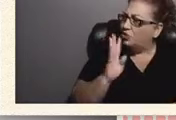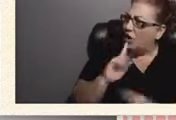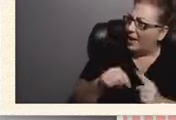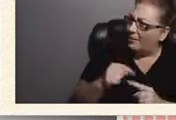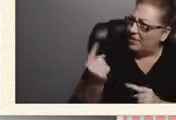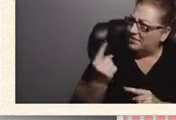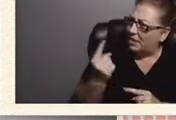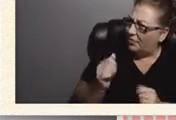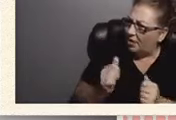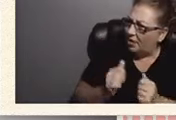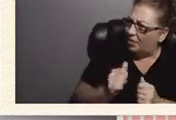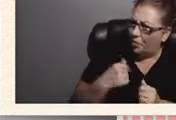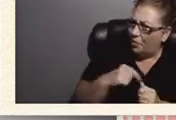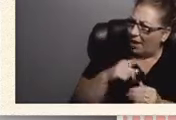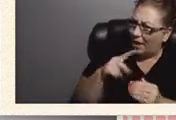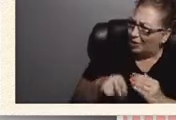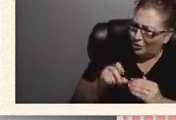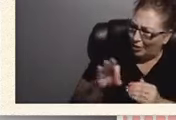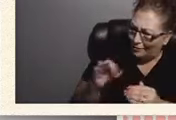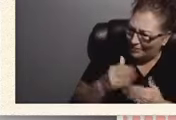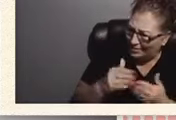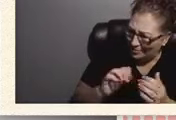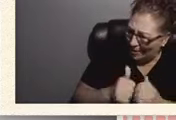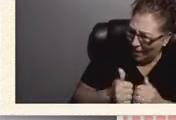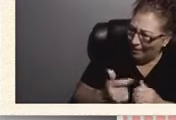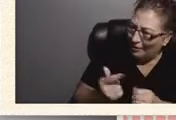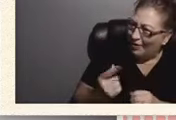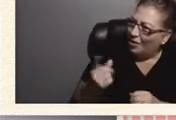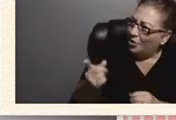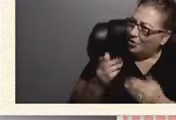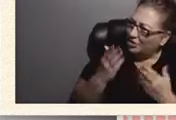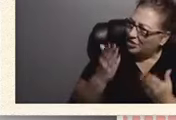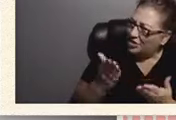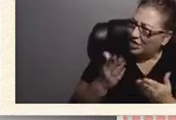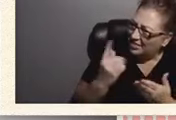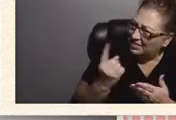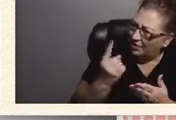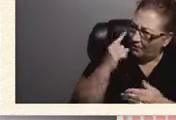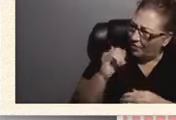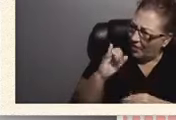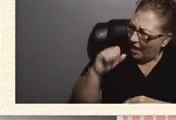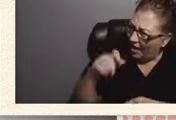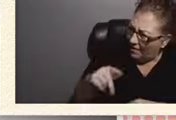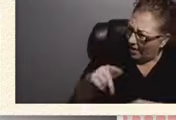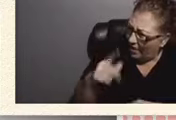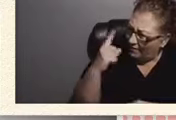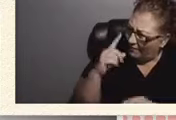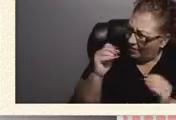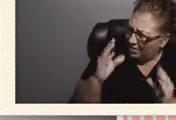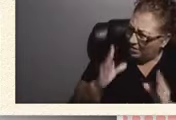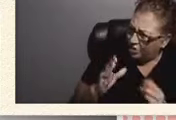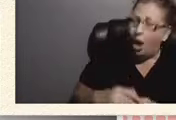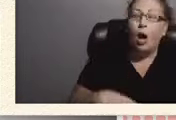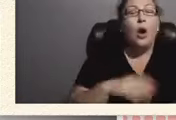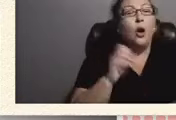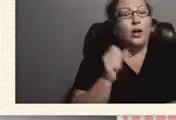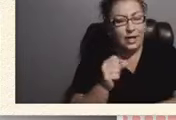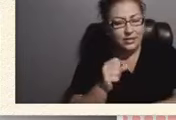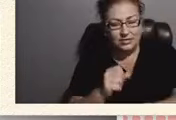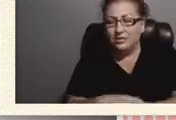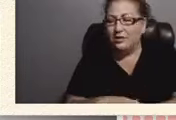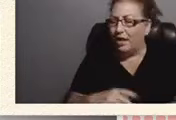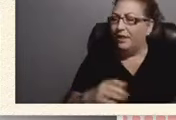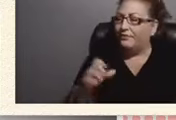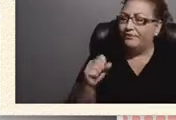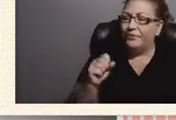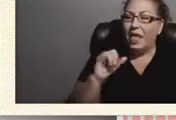somehow you were suggesting something for the iep for the teacher ah yes yeah the iep